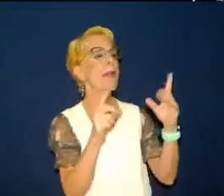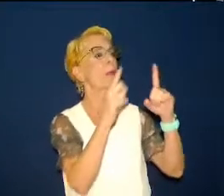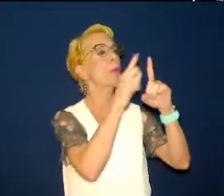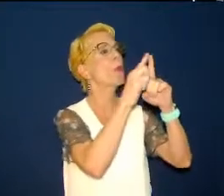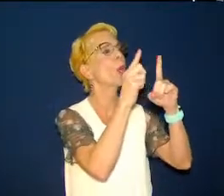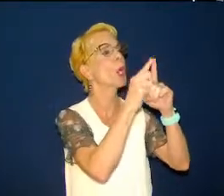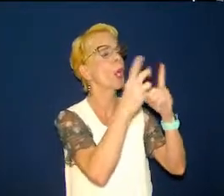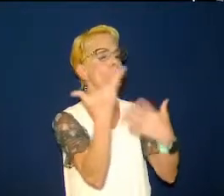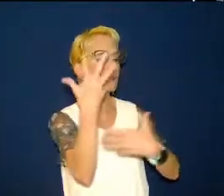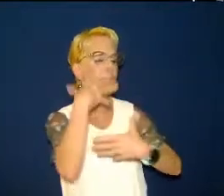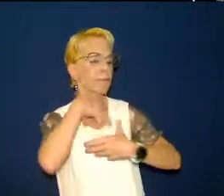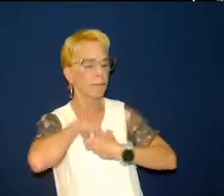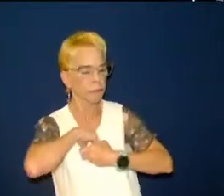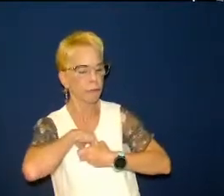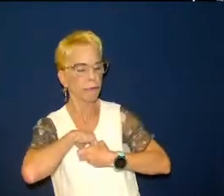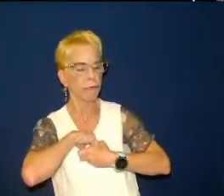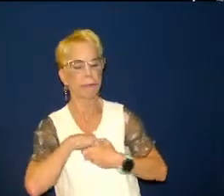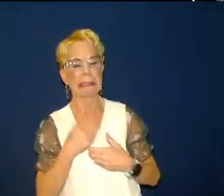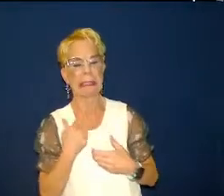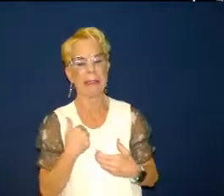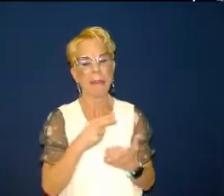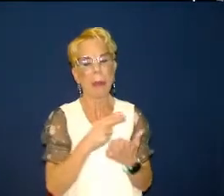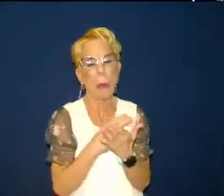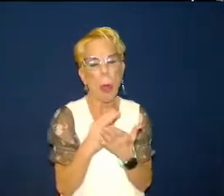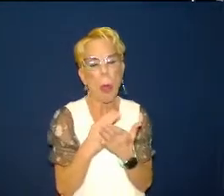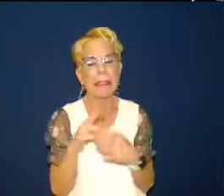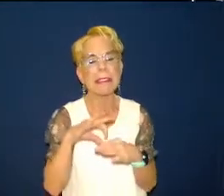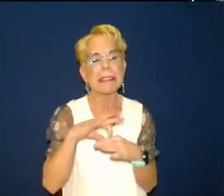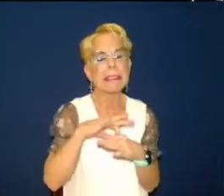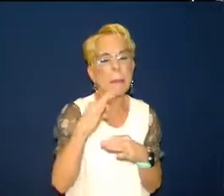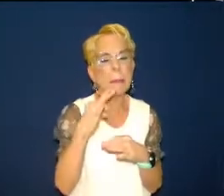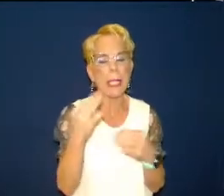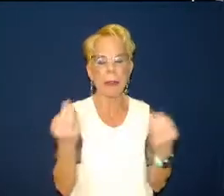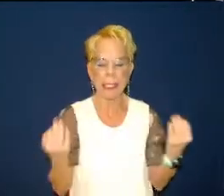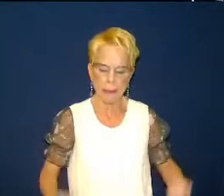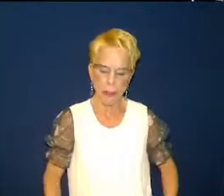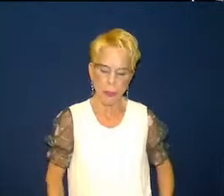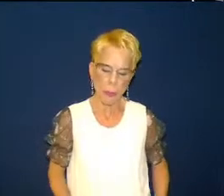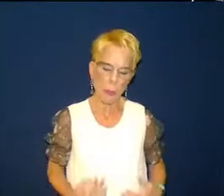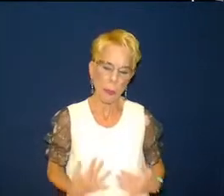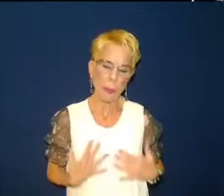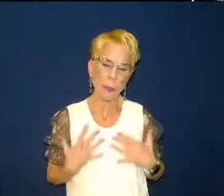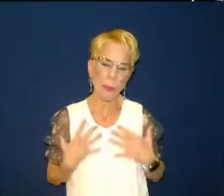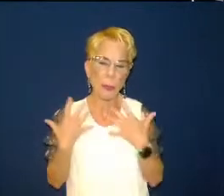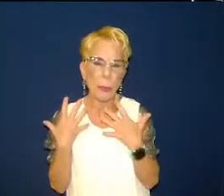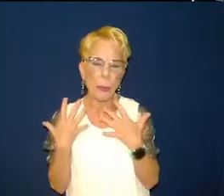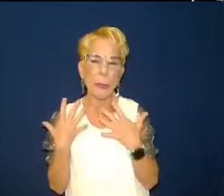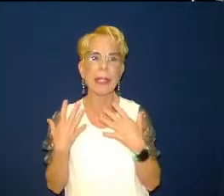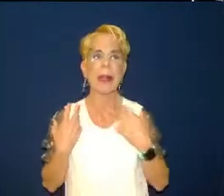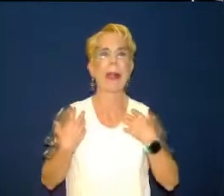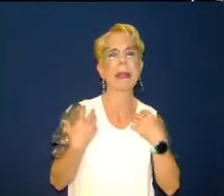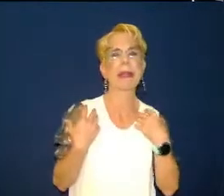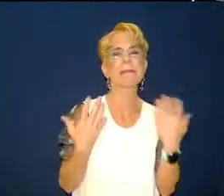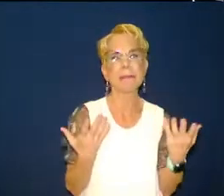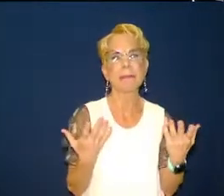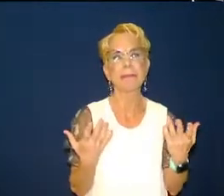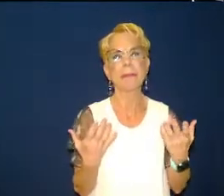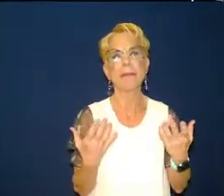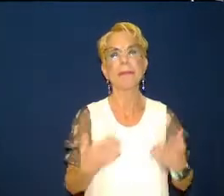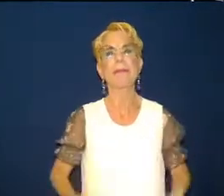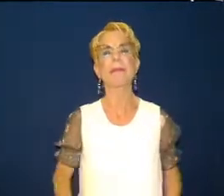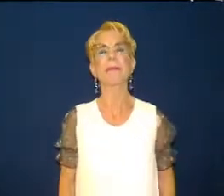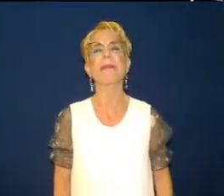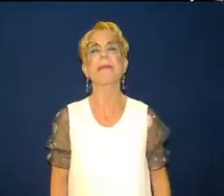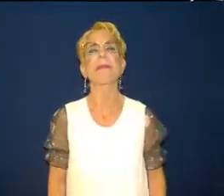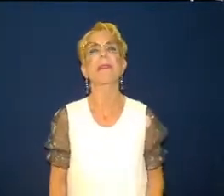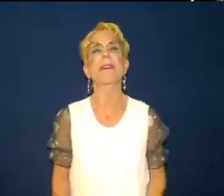to come up on me in a powerful way this past week i was doing a devotion and i do this every morning it's one of those uh on the